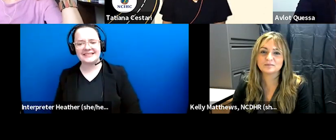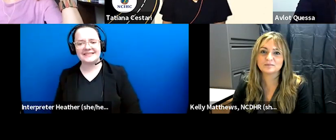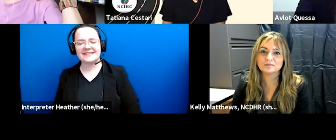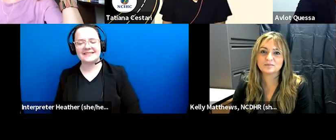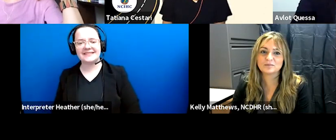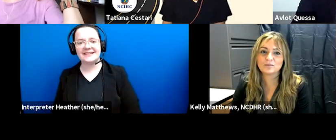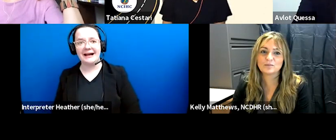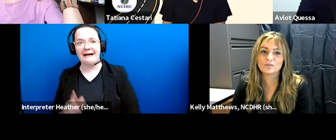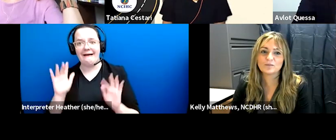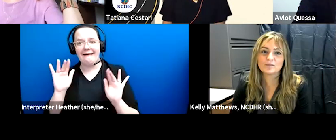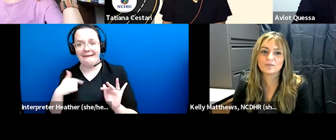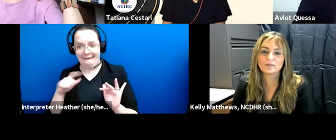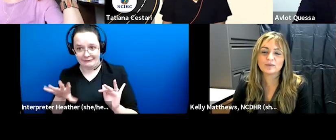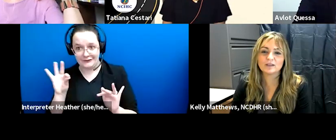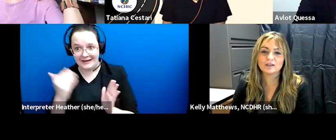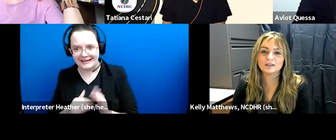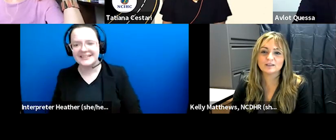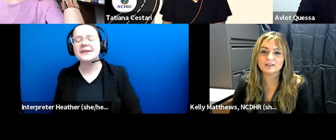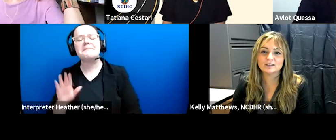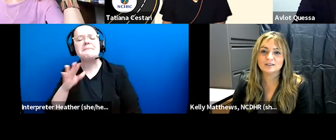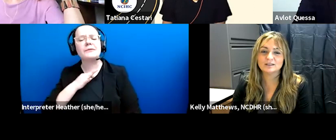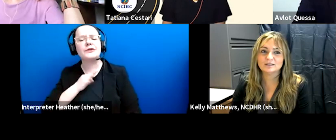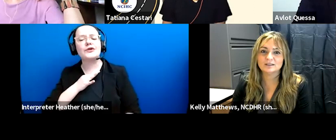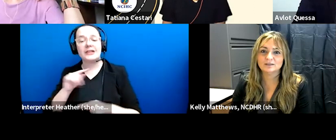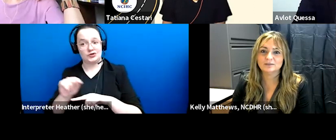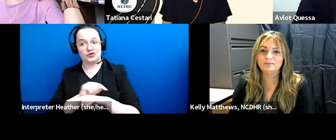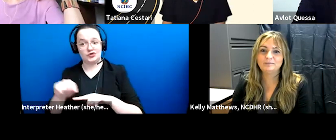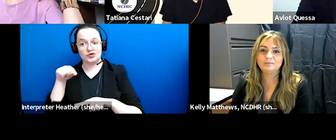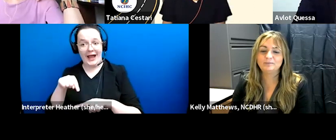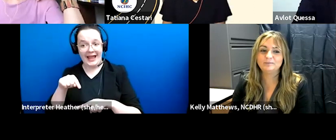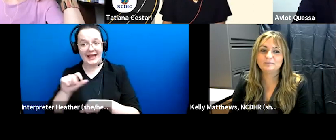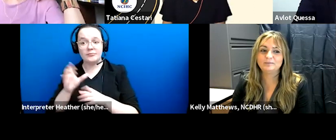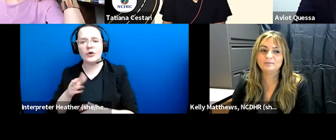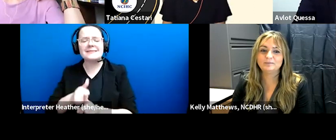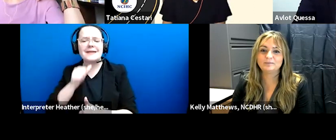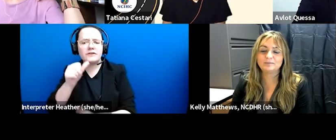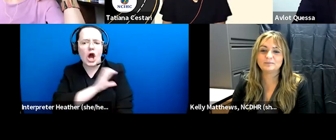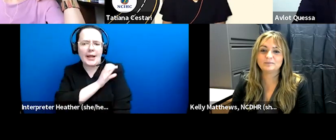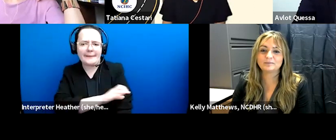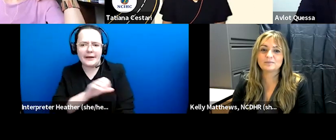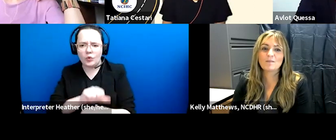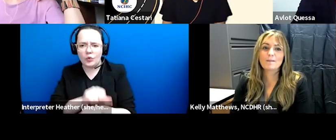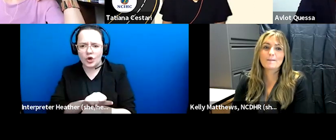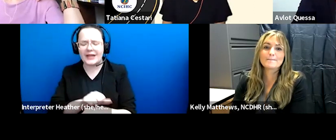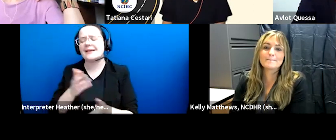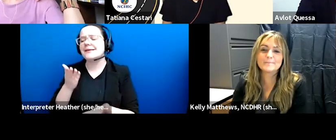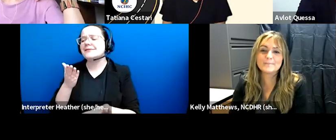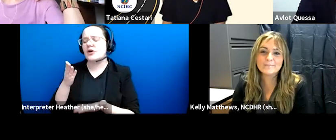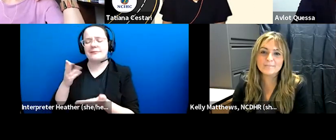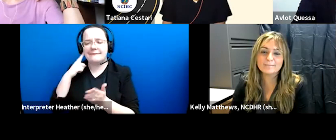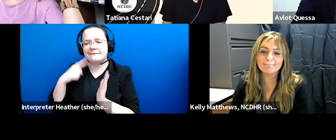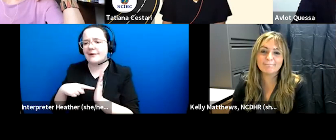i gotta find it again what about training of non-clinical personnel and personnel who may be the first